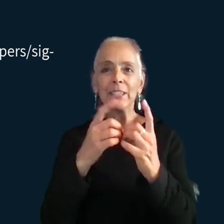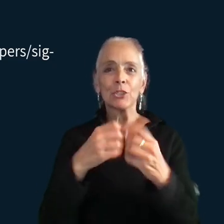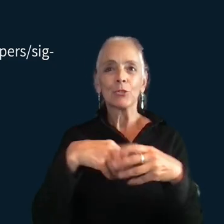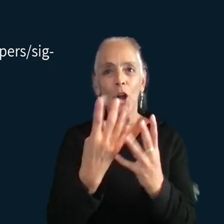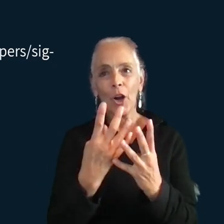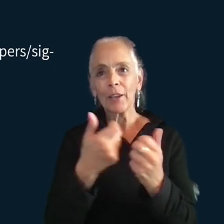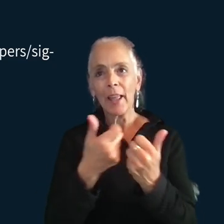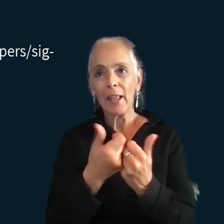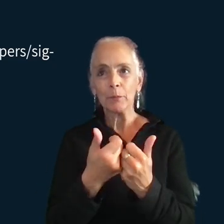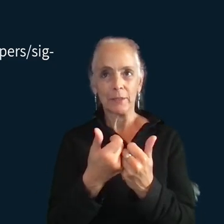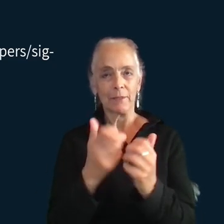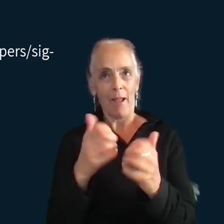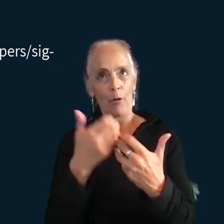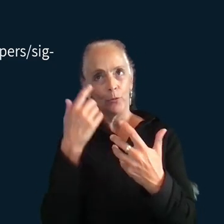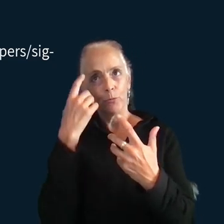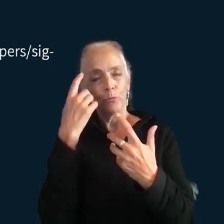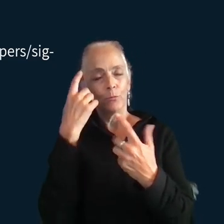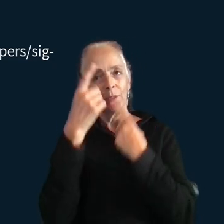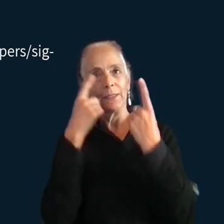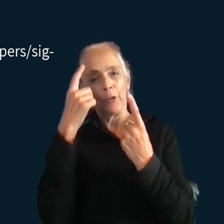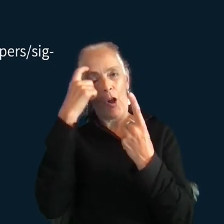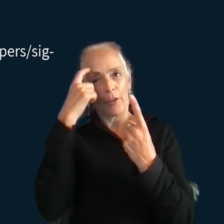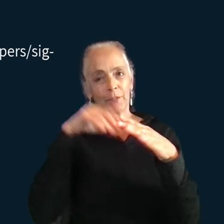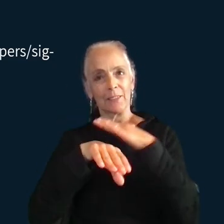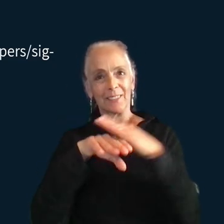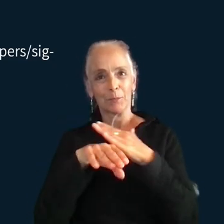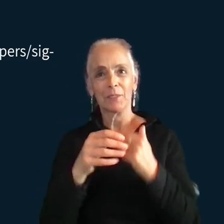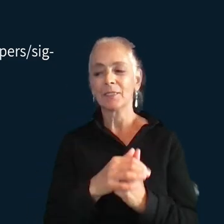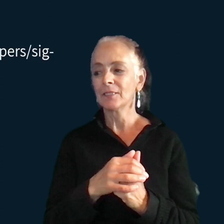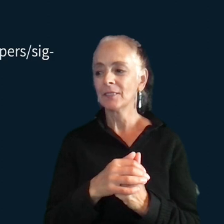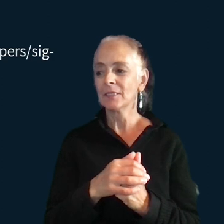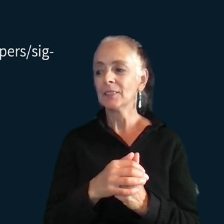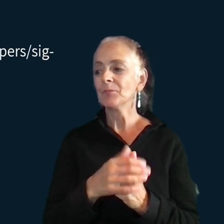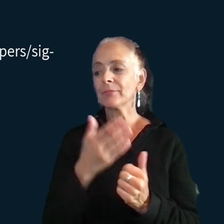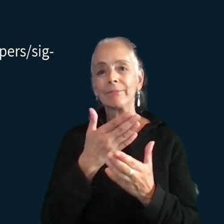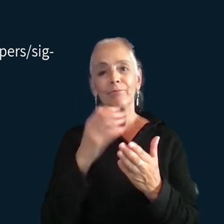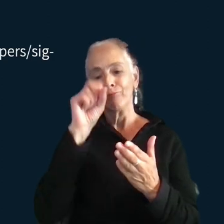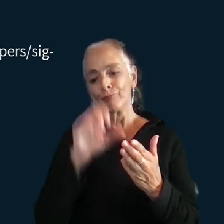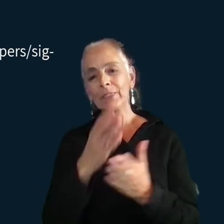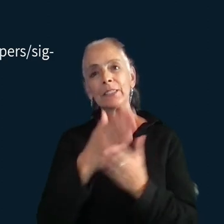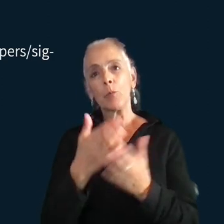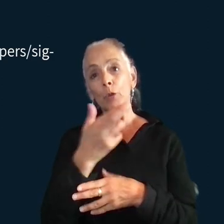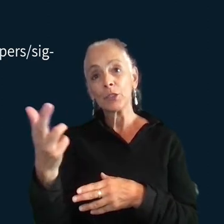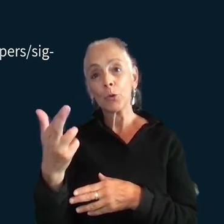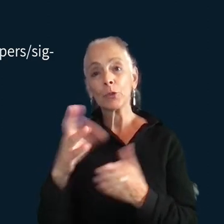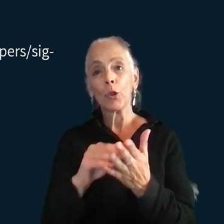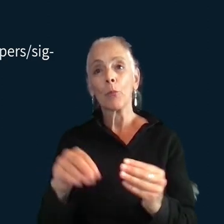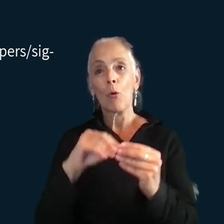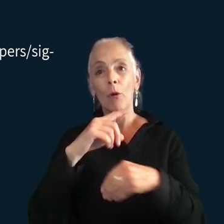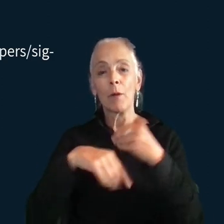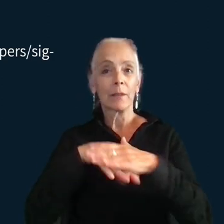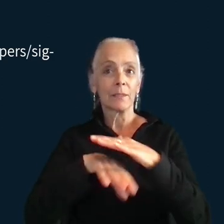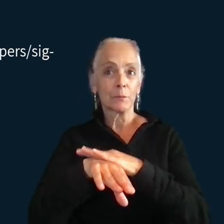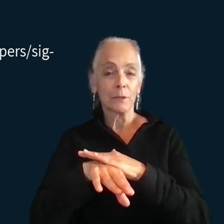we need to make when designing for cognitive accessibility i'll leave you with some resources here if you want to learn more about accessibility and get involved in